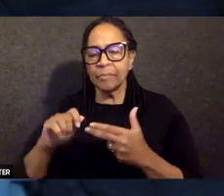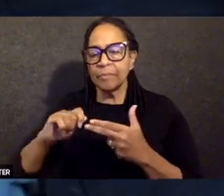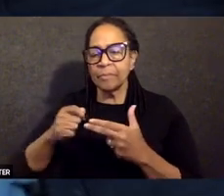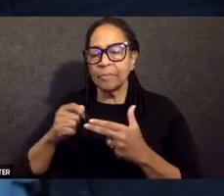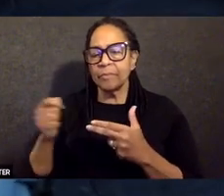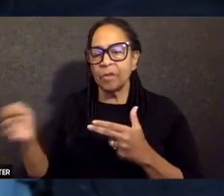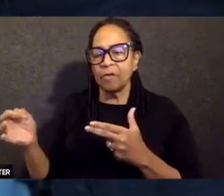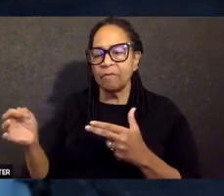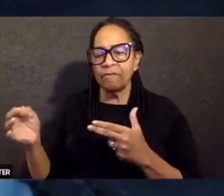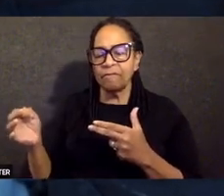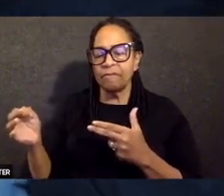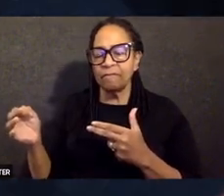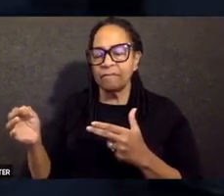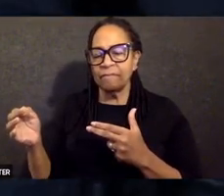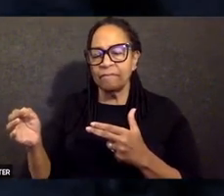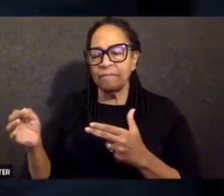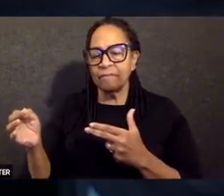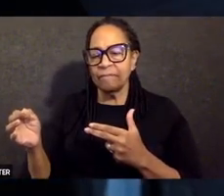and remove the key.